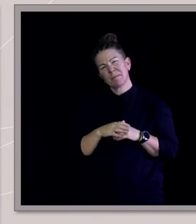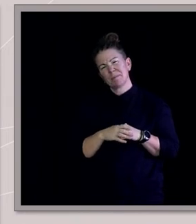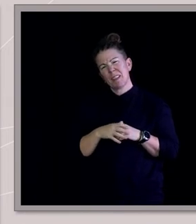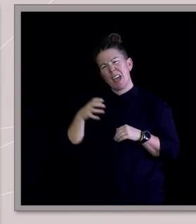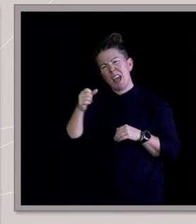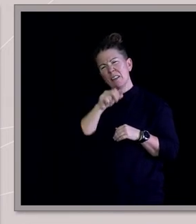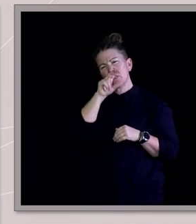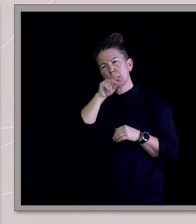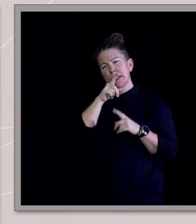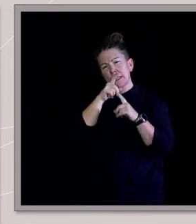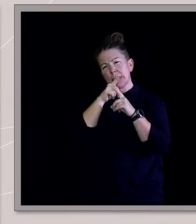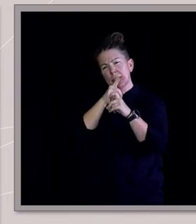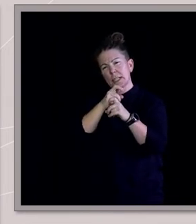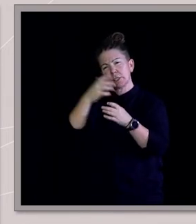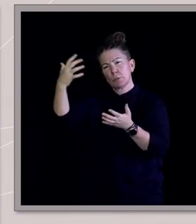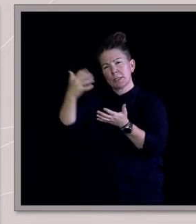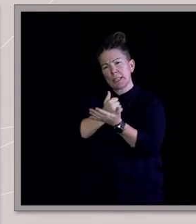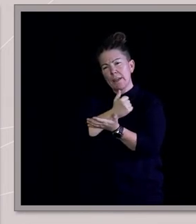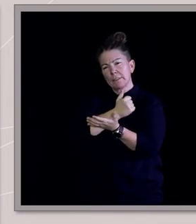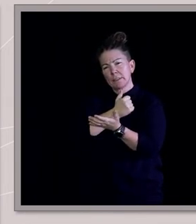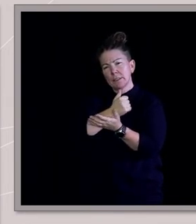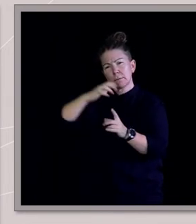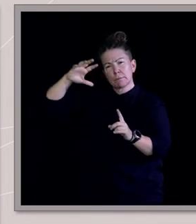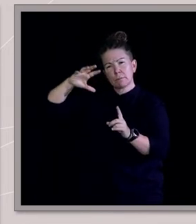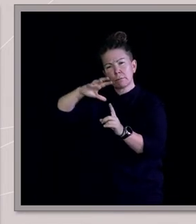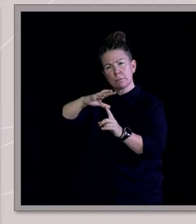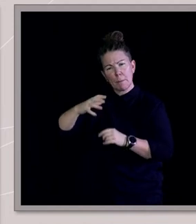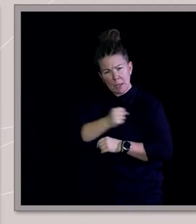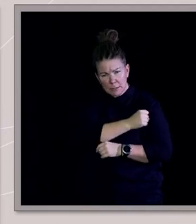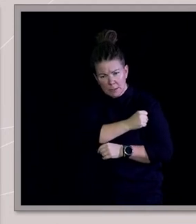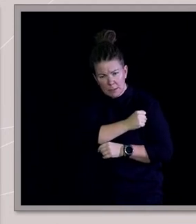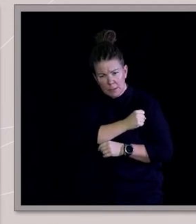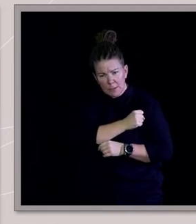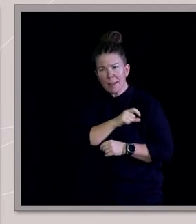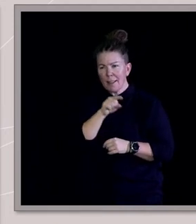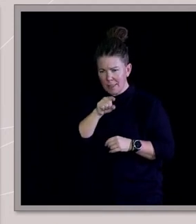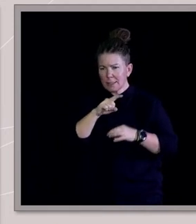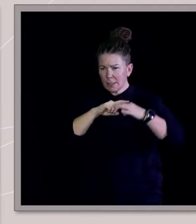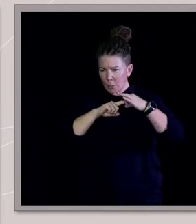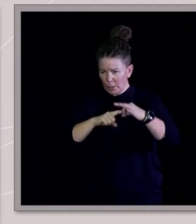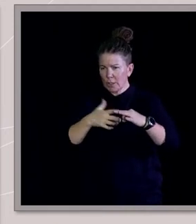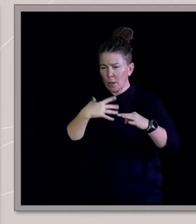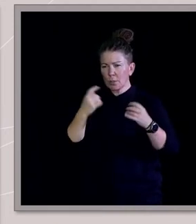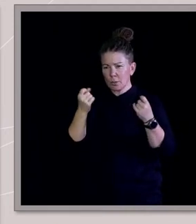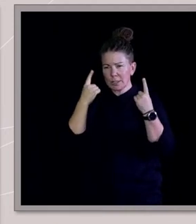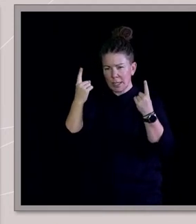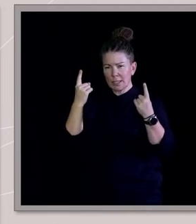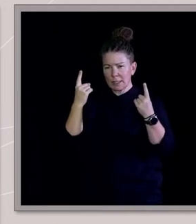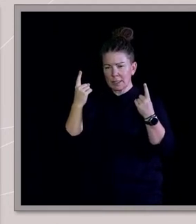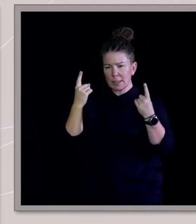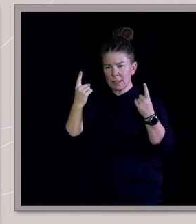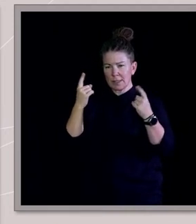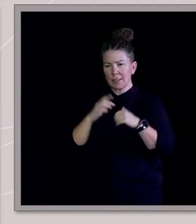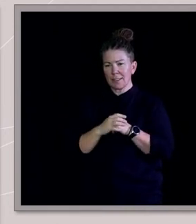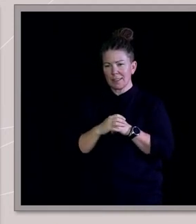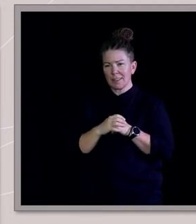speak in tongues to be saved? I finally worked out the question I needed to understand amongst all of this noise. And